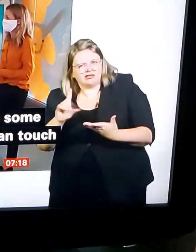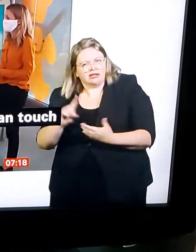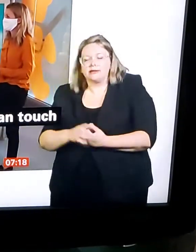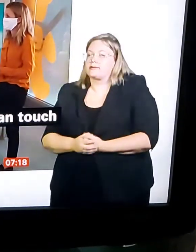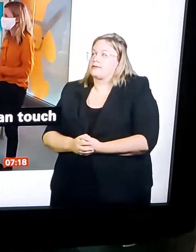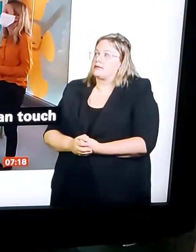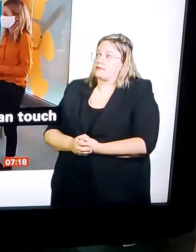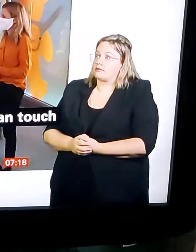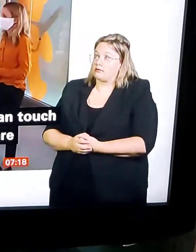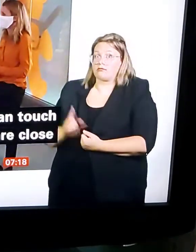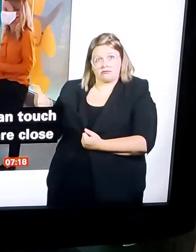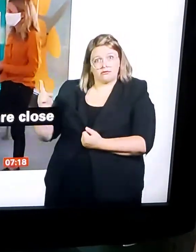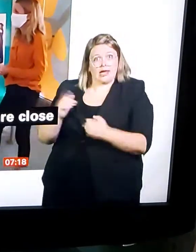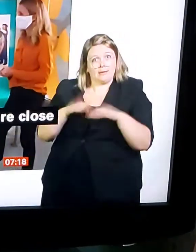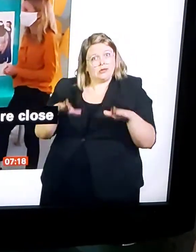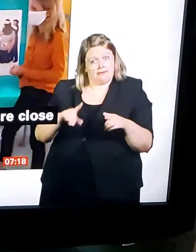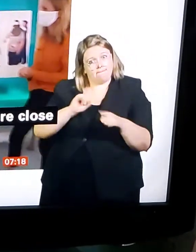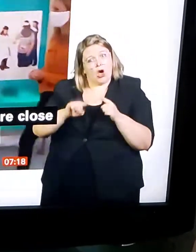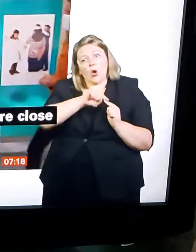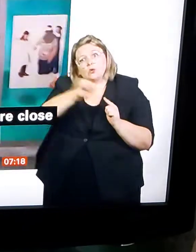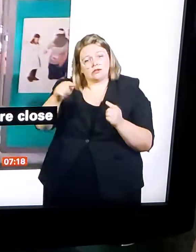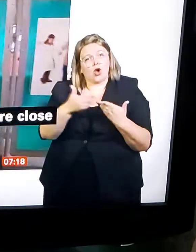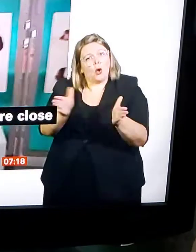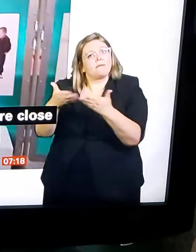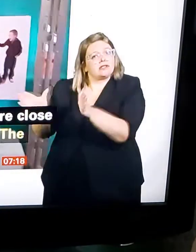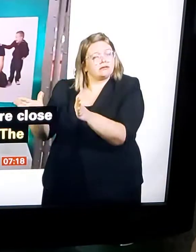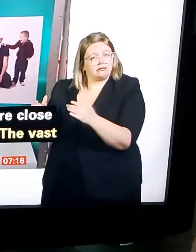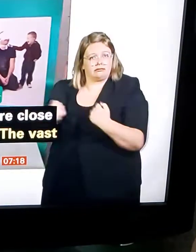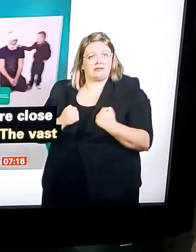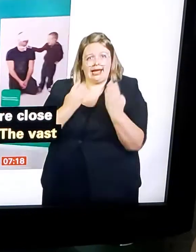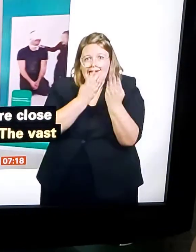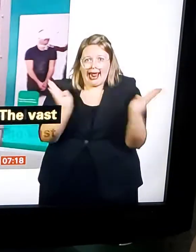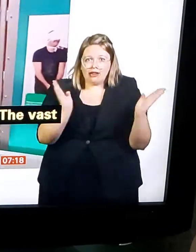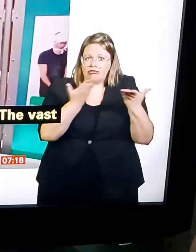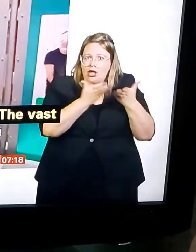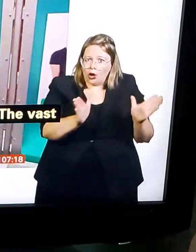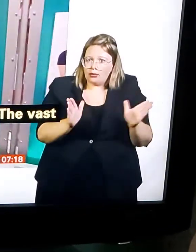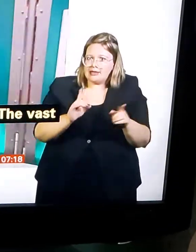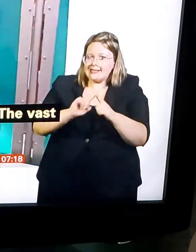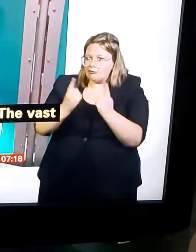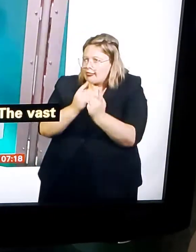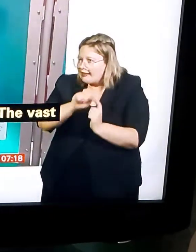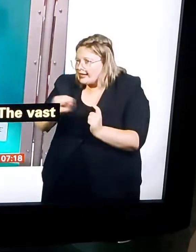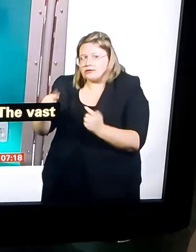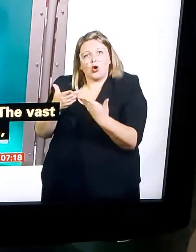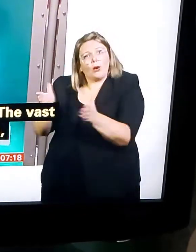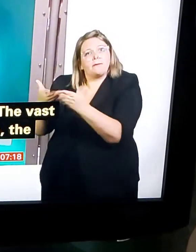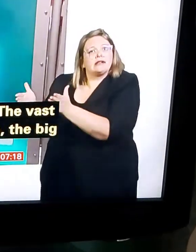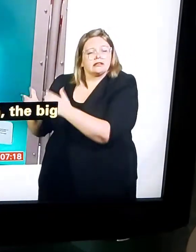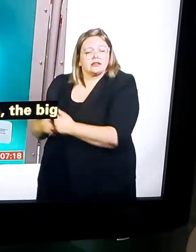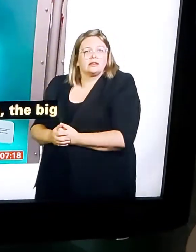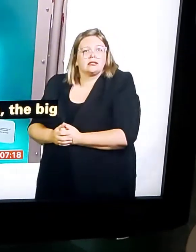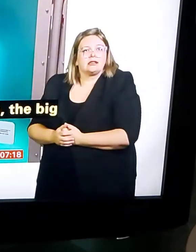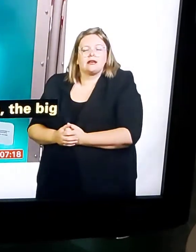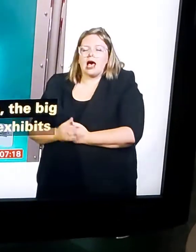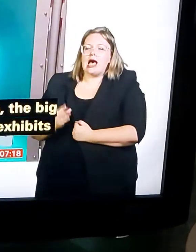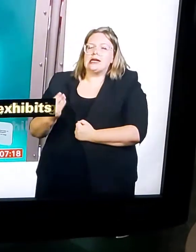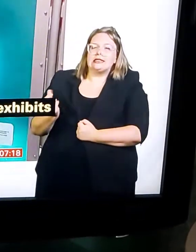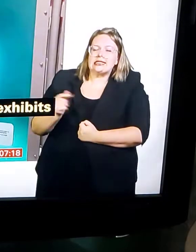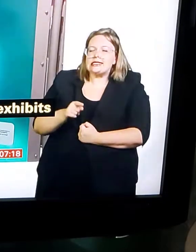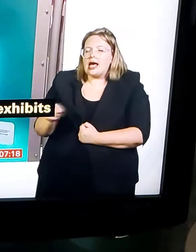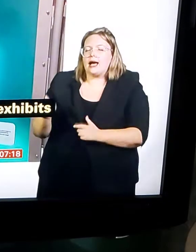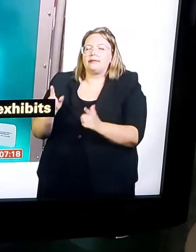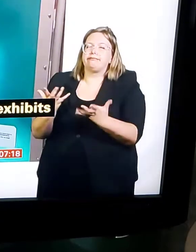Amazing disease, is that? Tell me, where did the idea come from? Prior to this, pretty much,